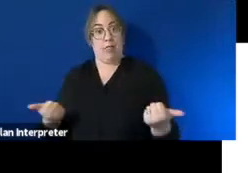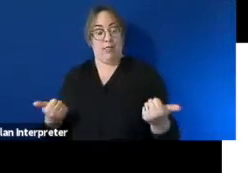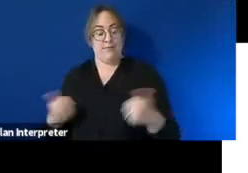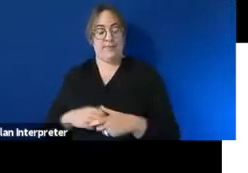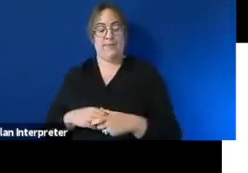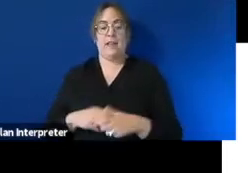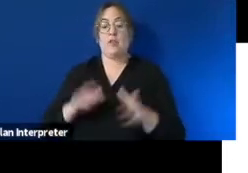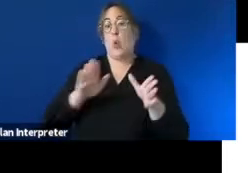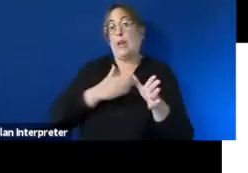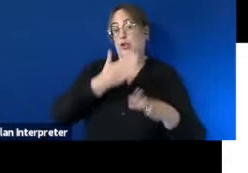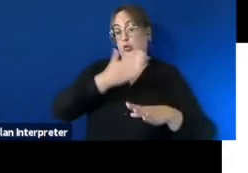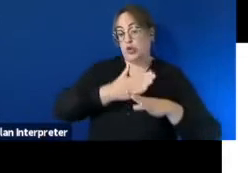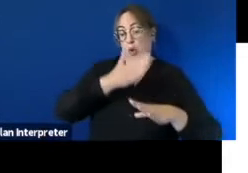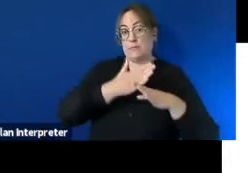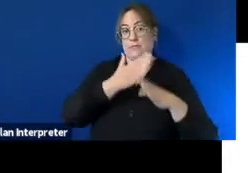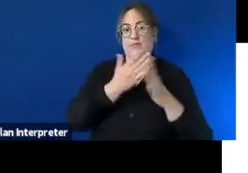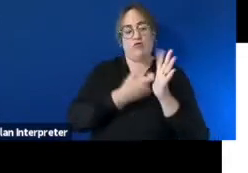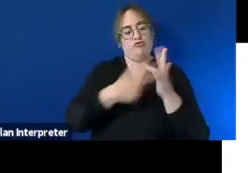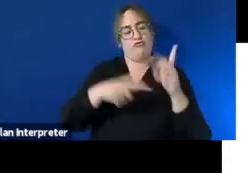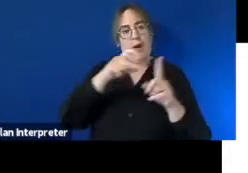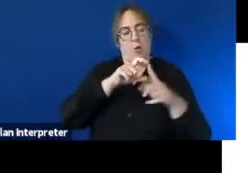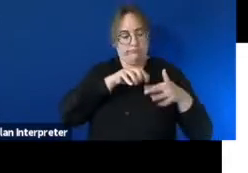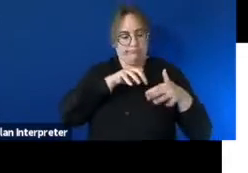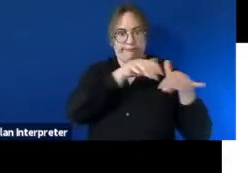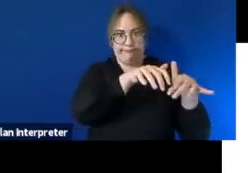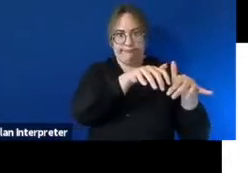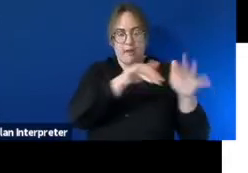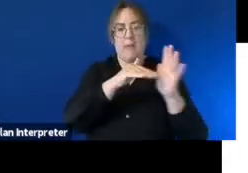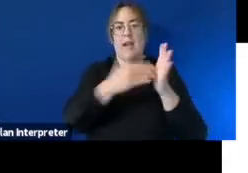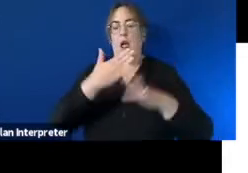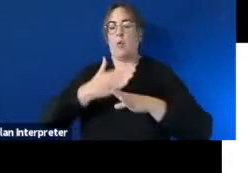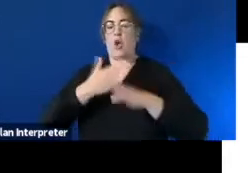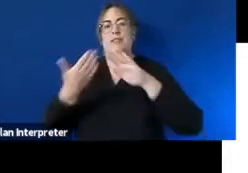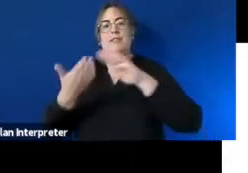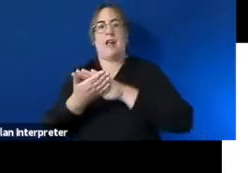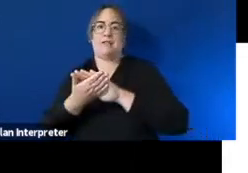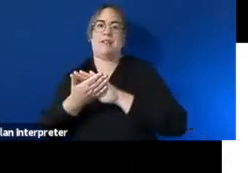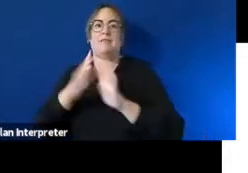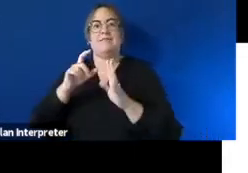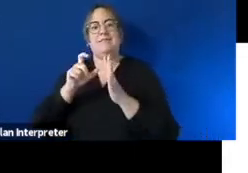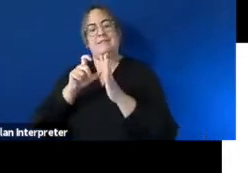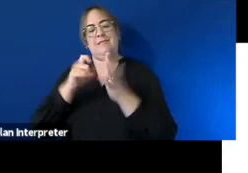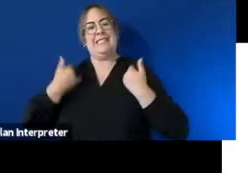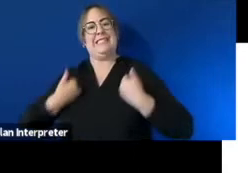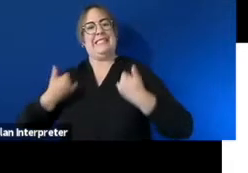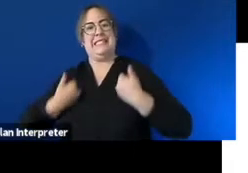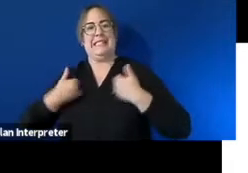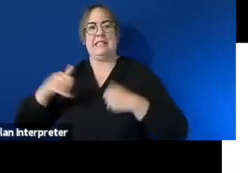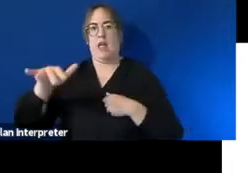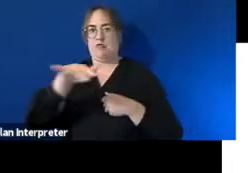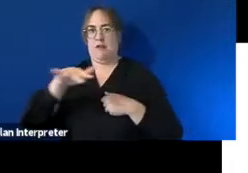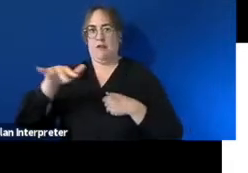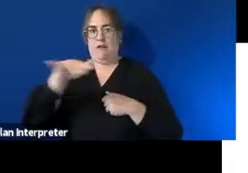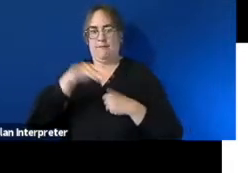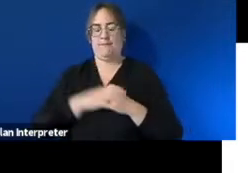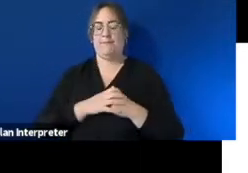initial position in the records management unit to a role in communicable disease welcome tom now i'm gonna ask the